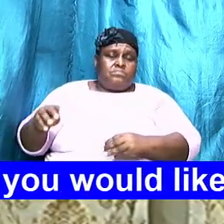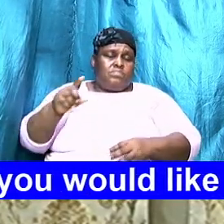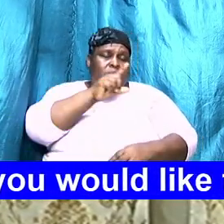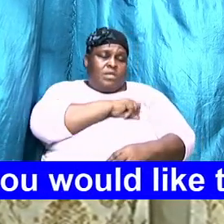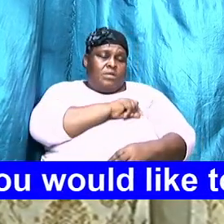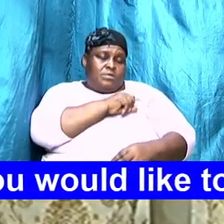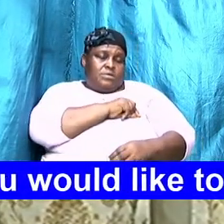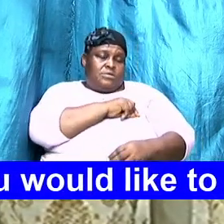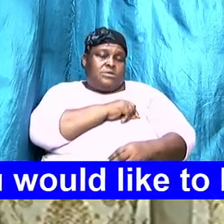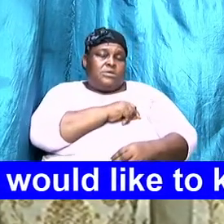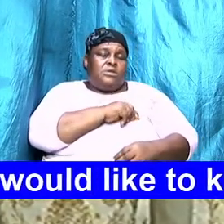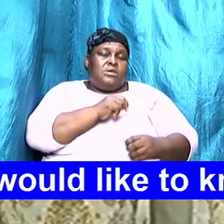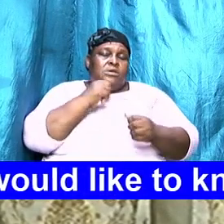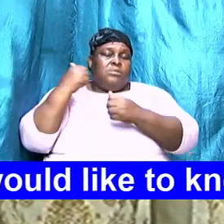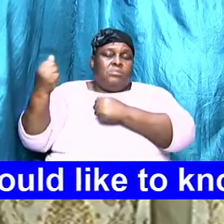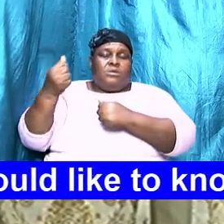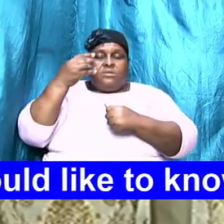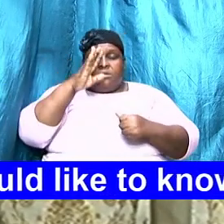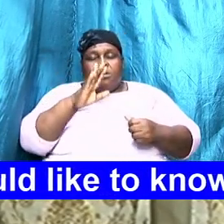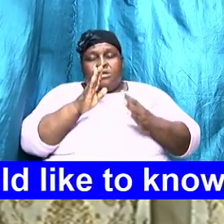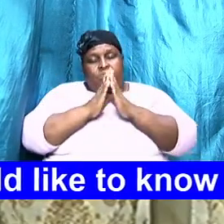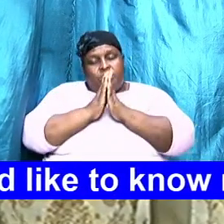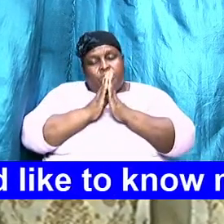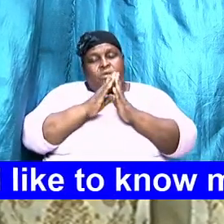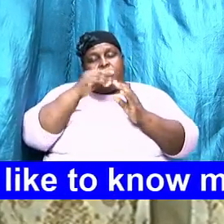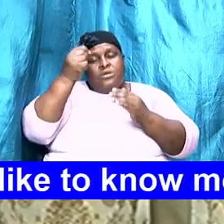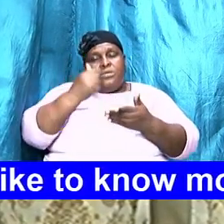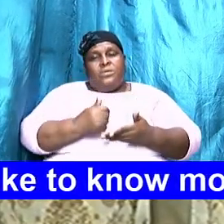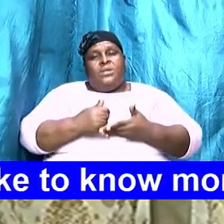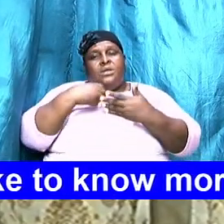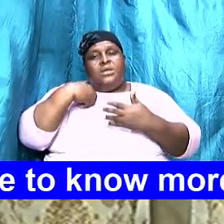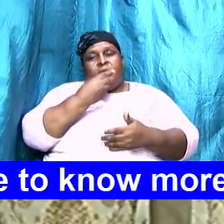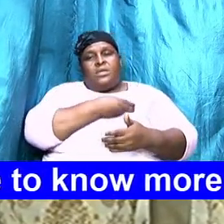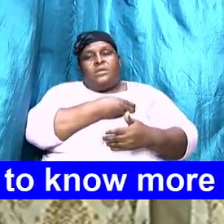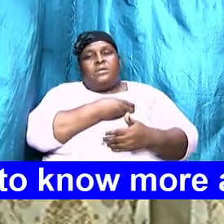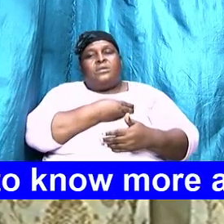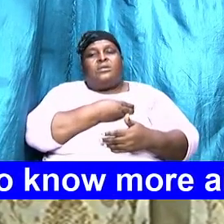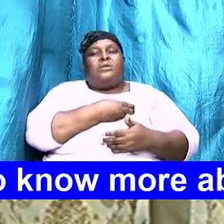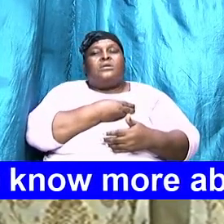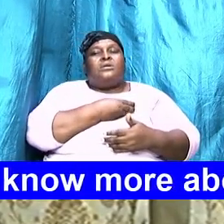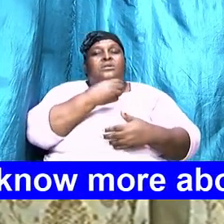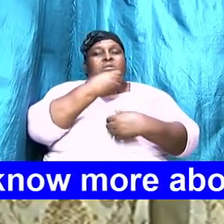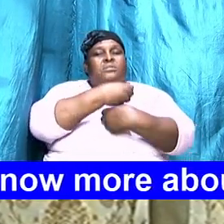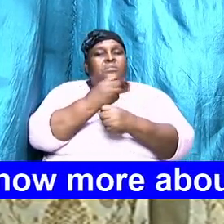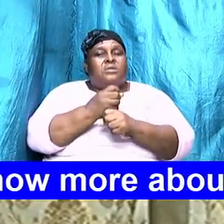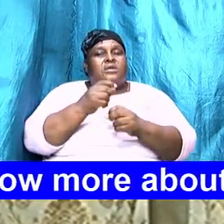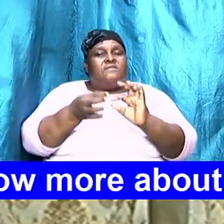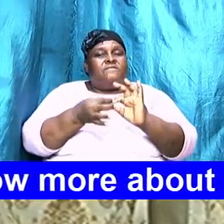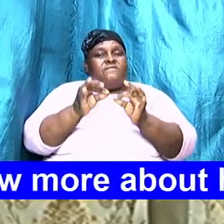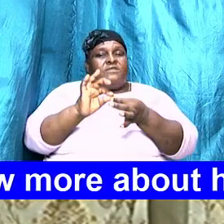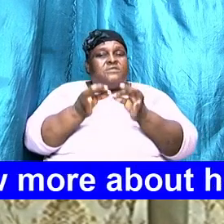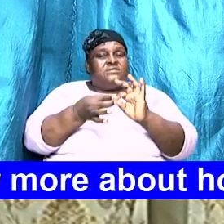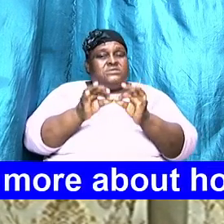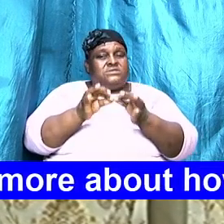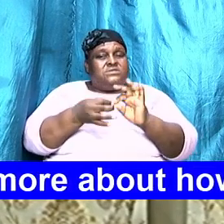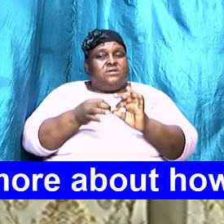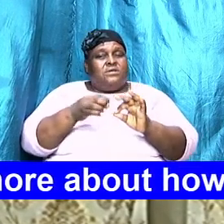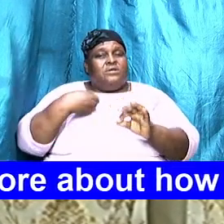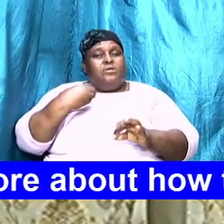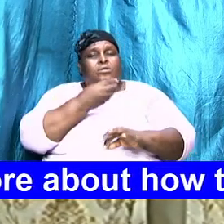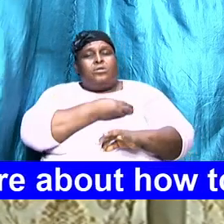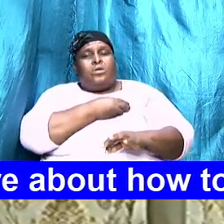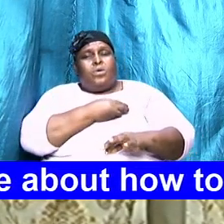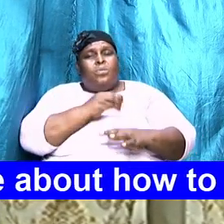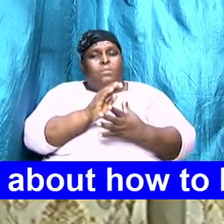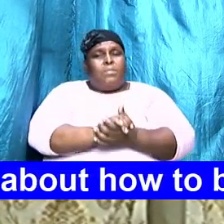and convinced mighty God I pray that you will help us to make the move to take the steps that will see